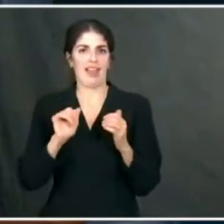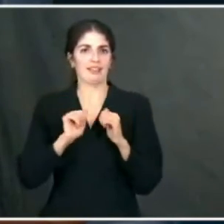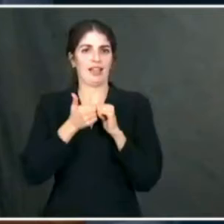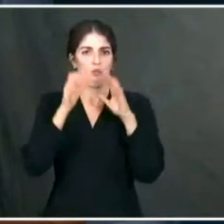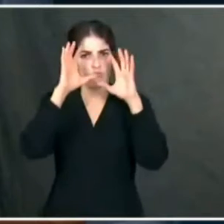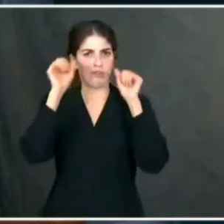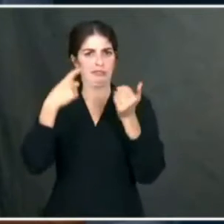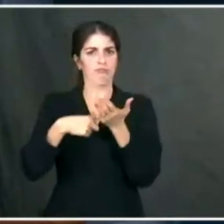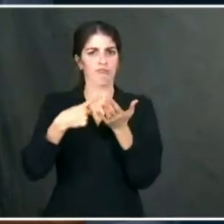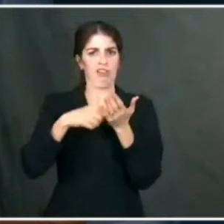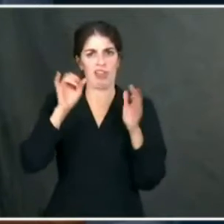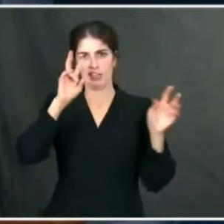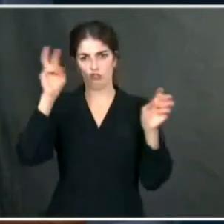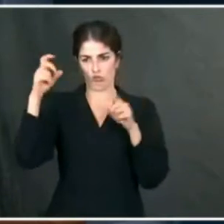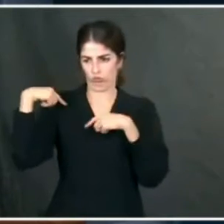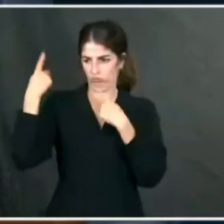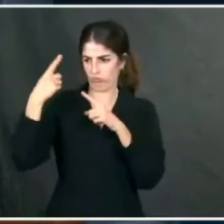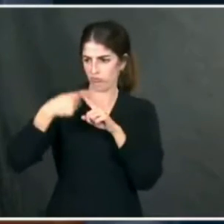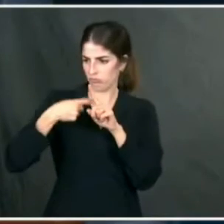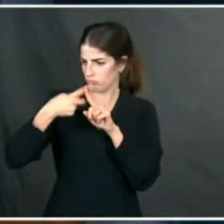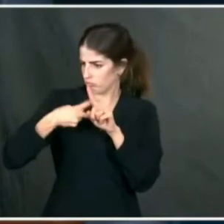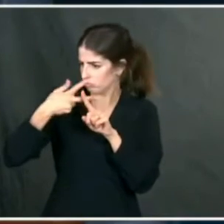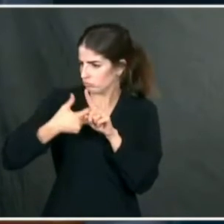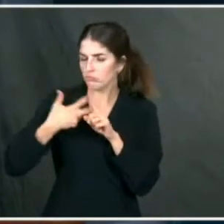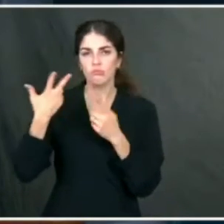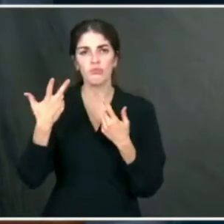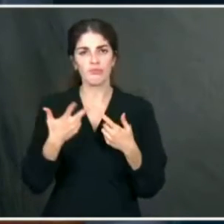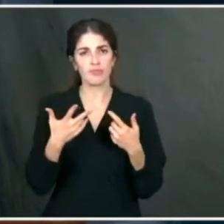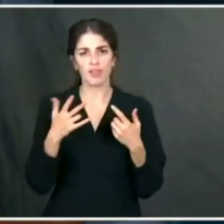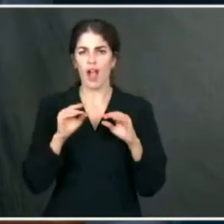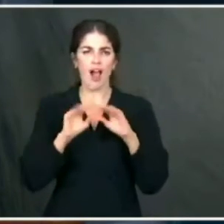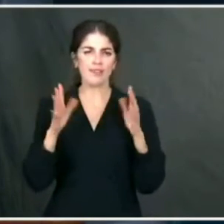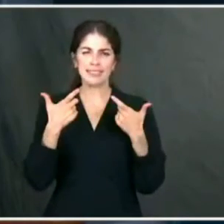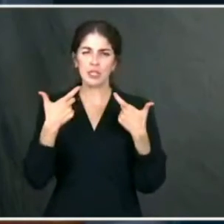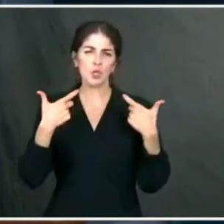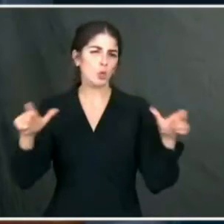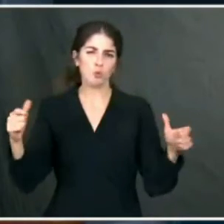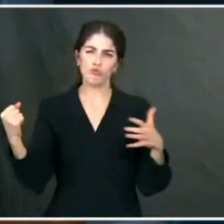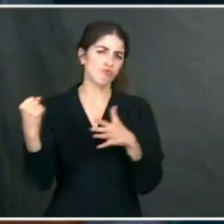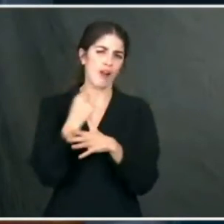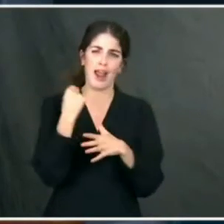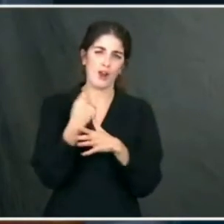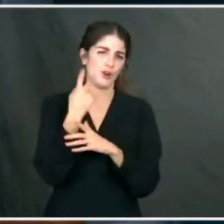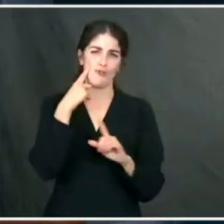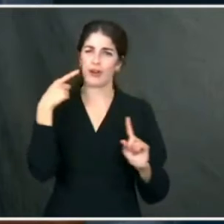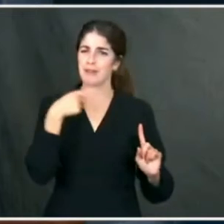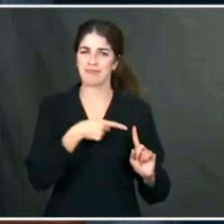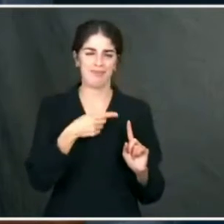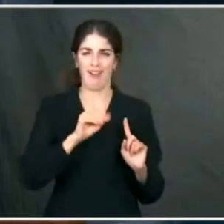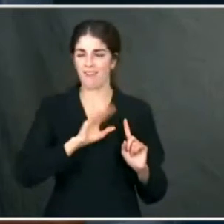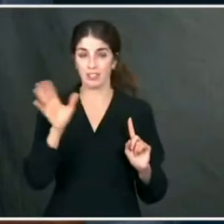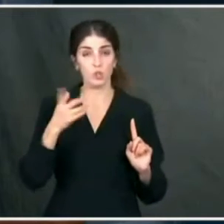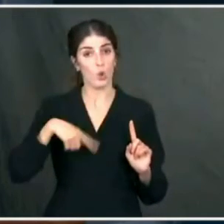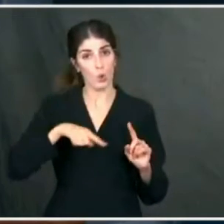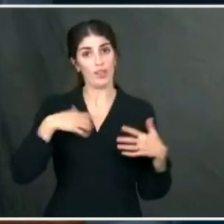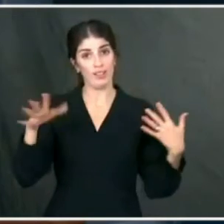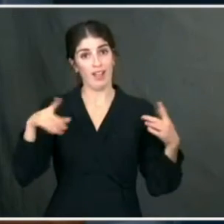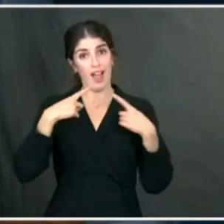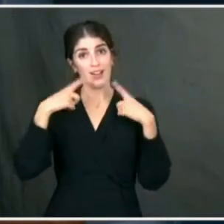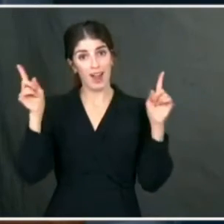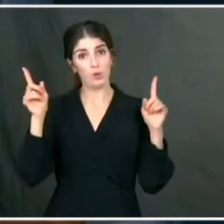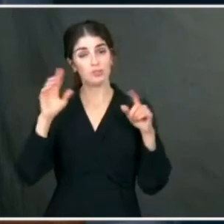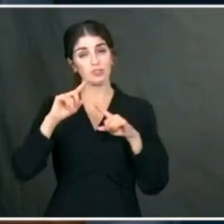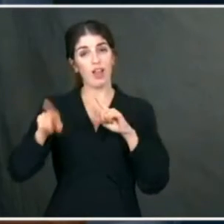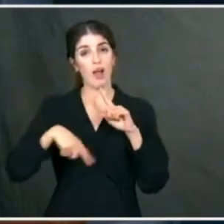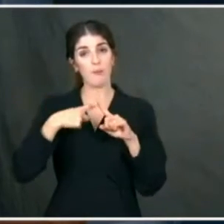several months. And clearly it is an enormous priority to him because he we moved forward in announcing the specifics